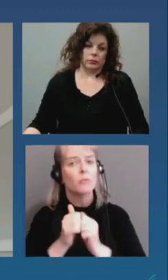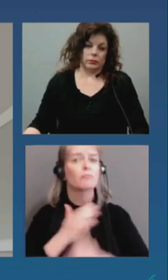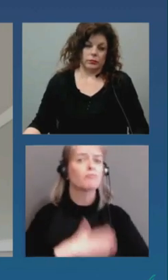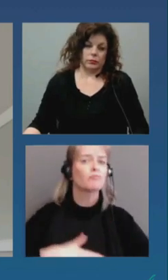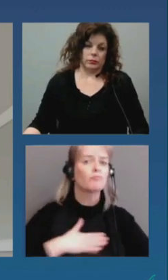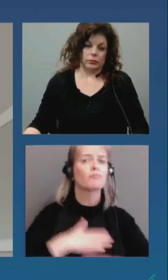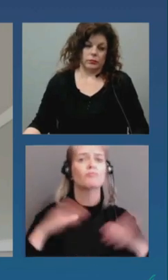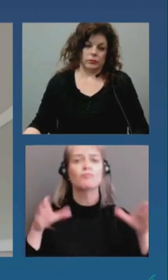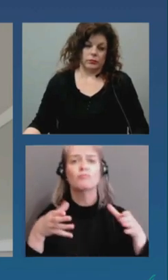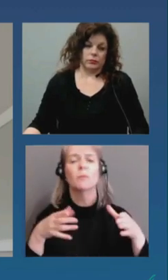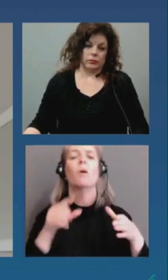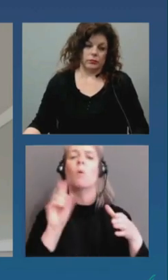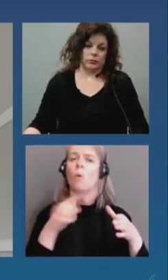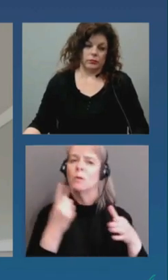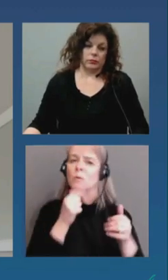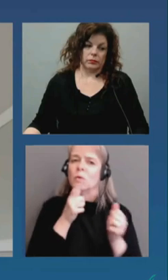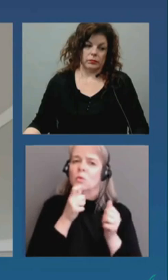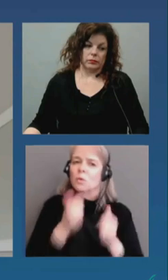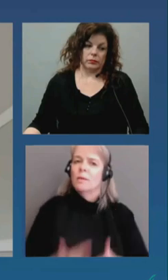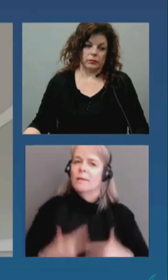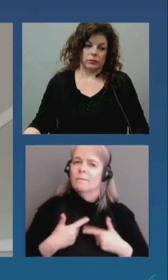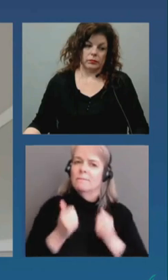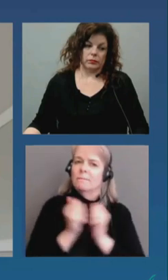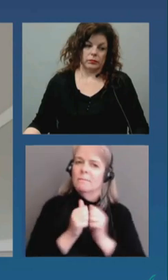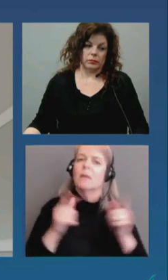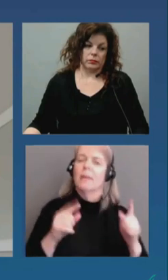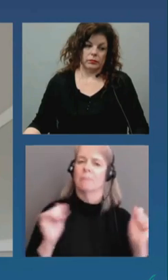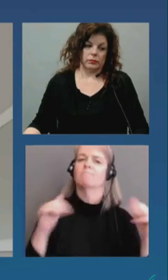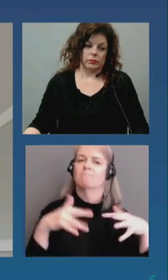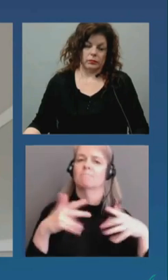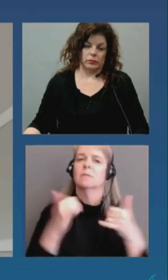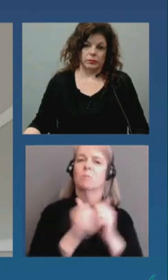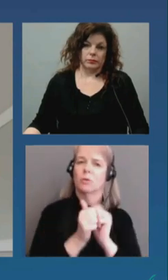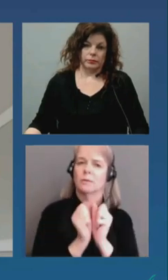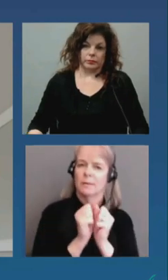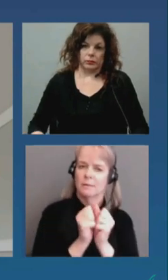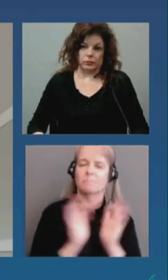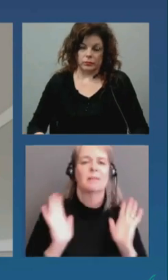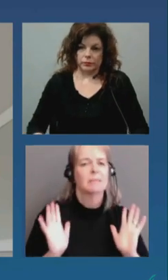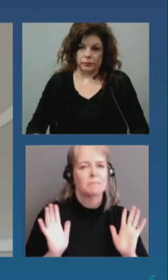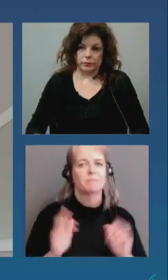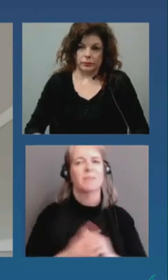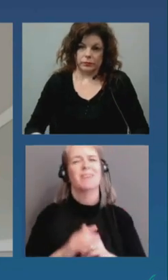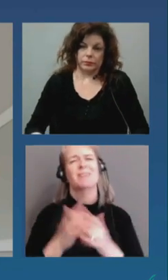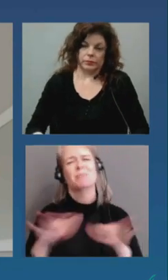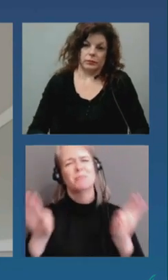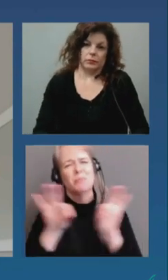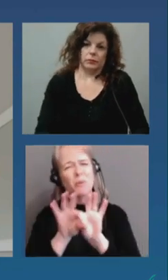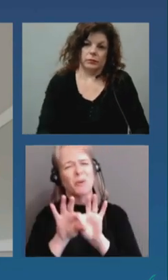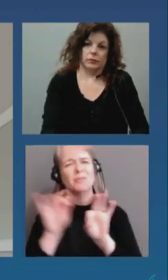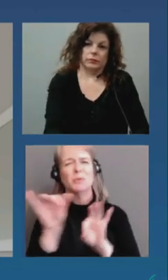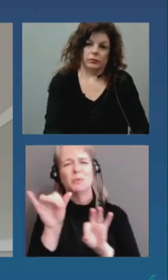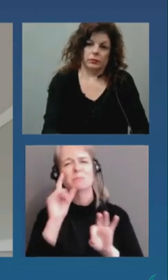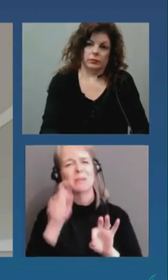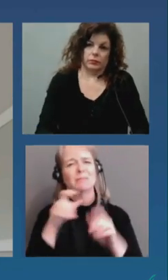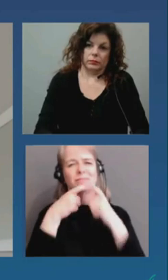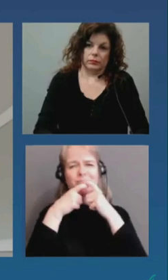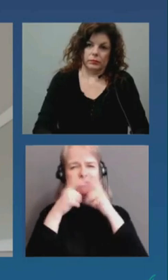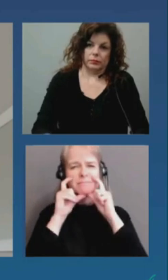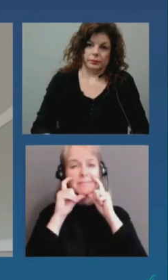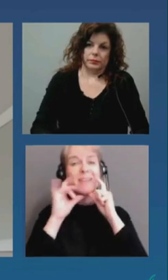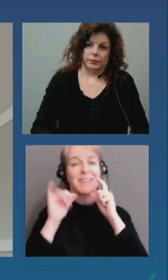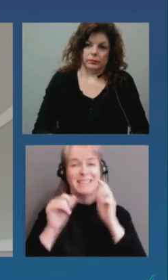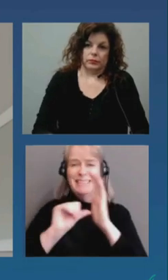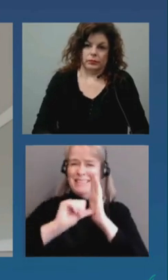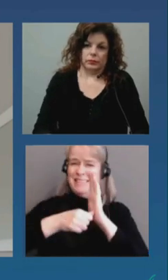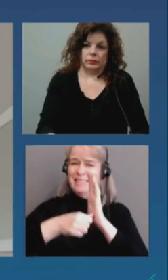cannot be distanced from others, wearing masks is key to stopping transmission of the variants of concern, which are now